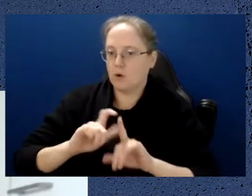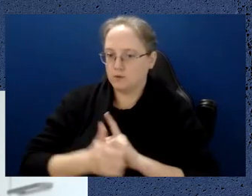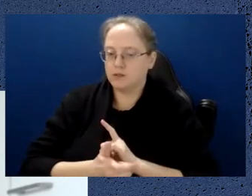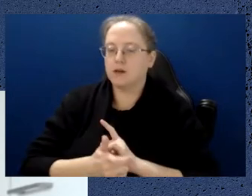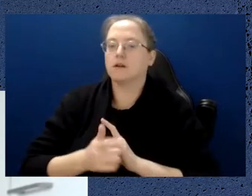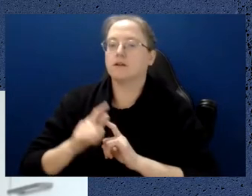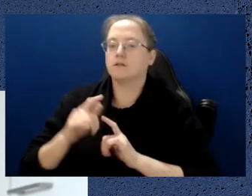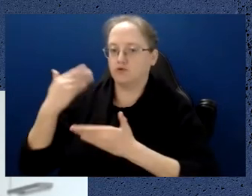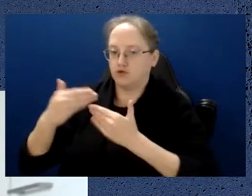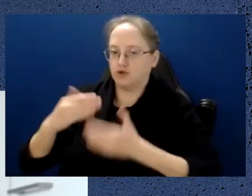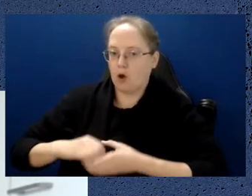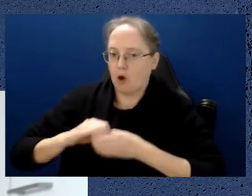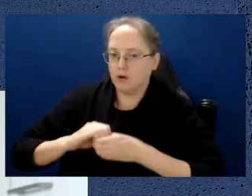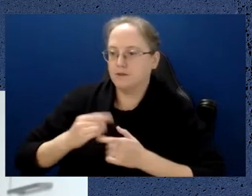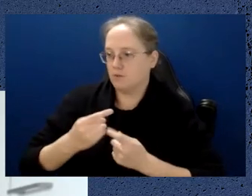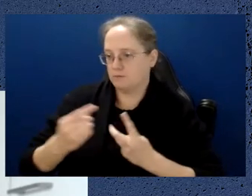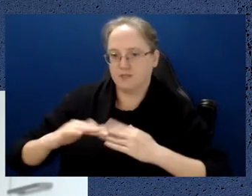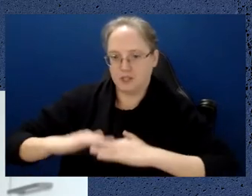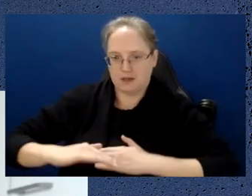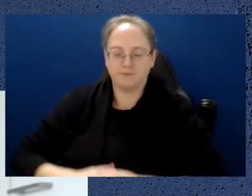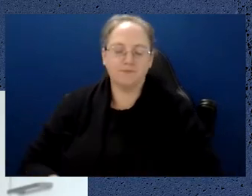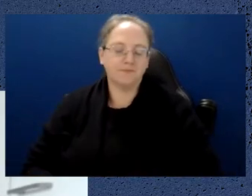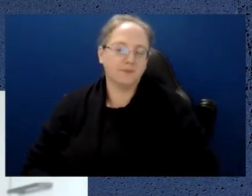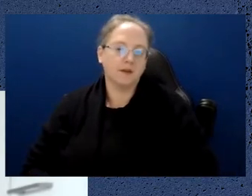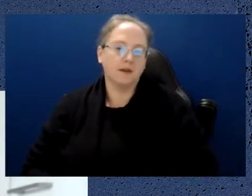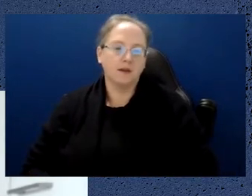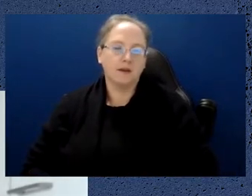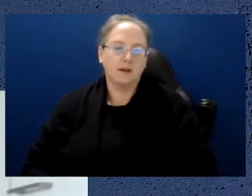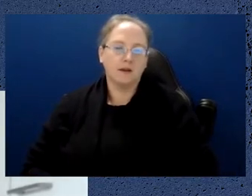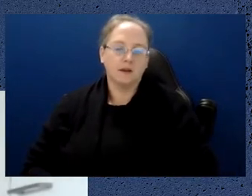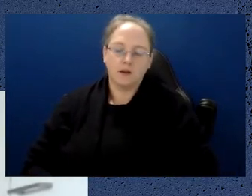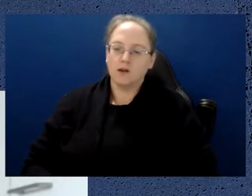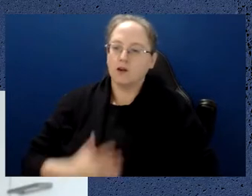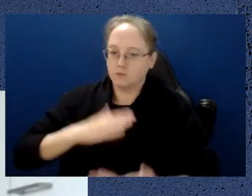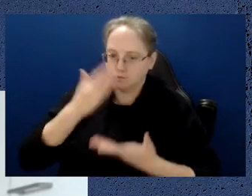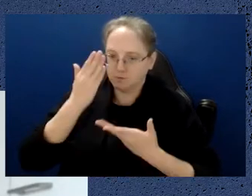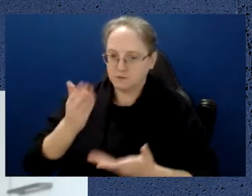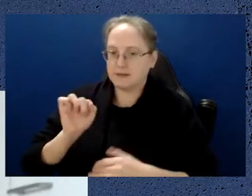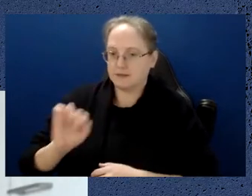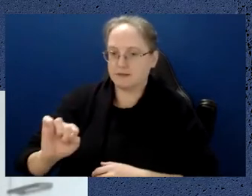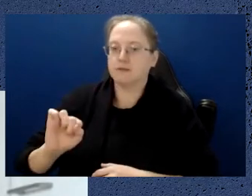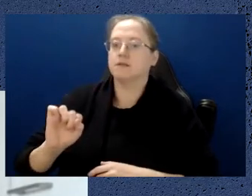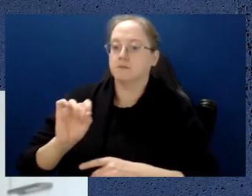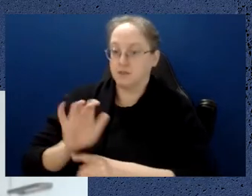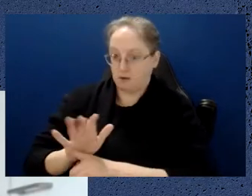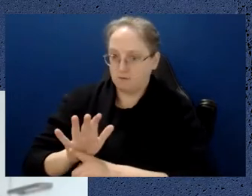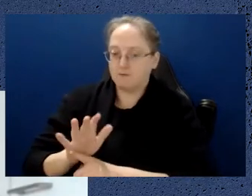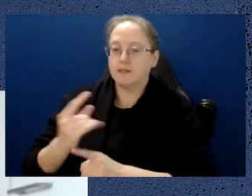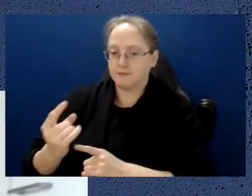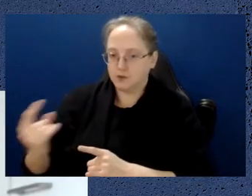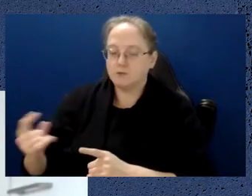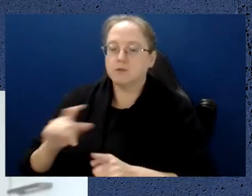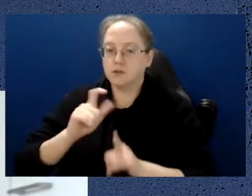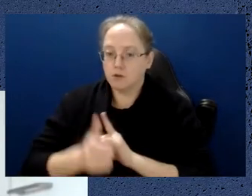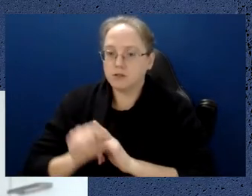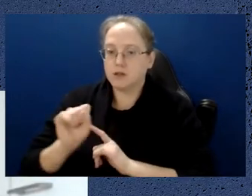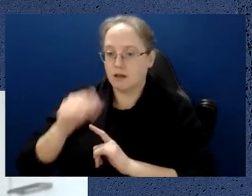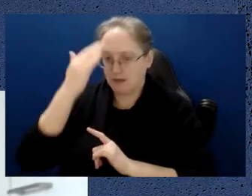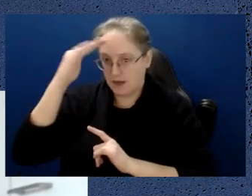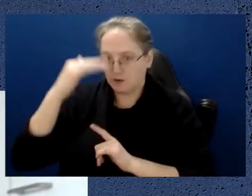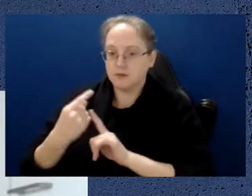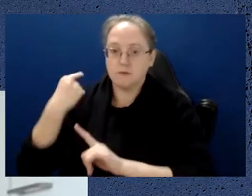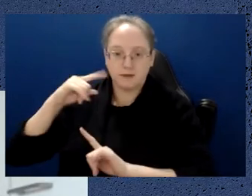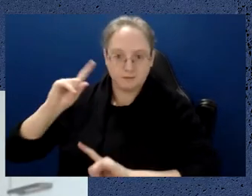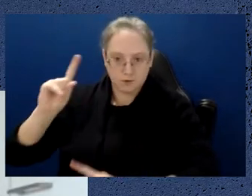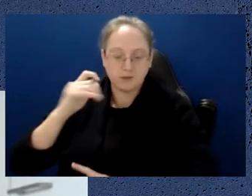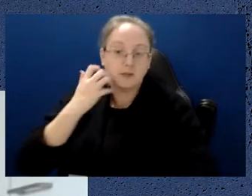traditional owners of those lands. We want to pay our respects to them, their culture, their Elders past and present and